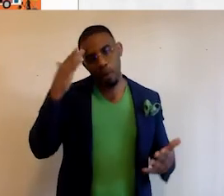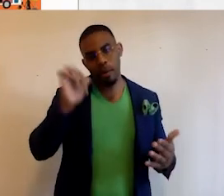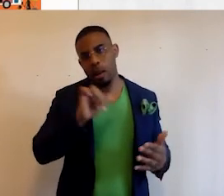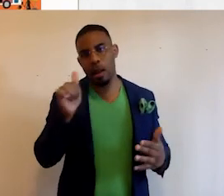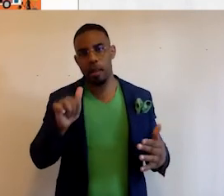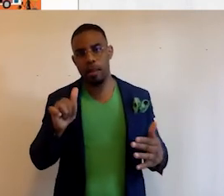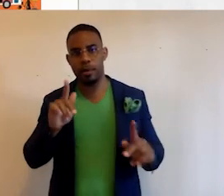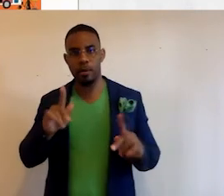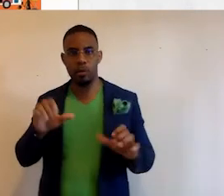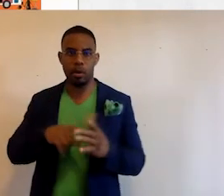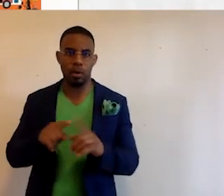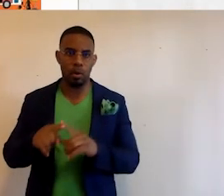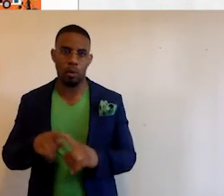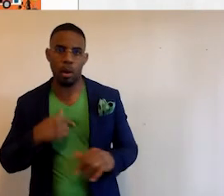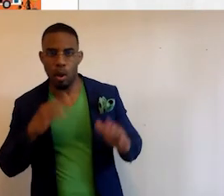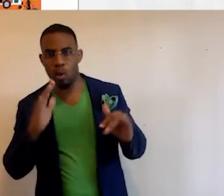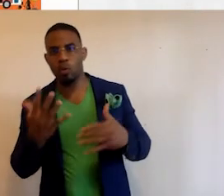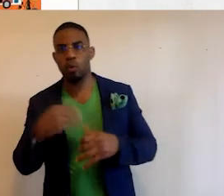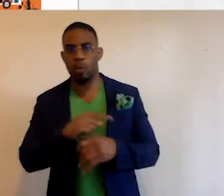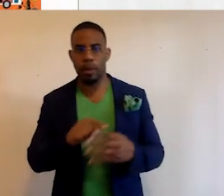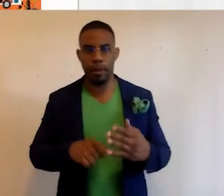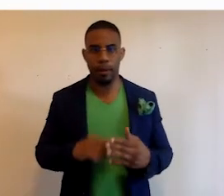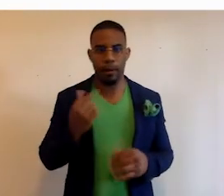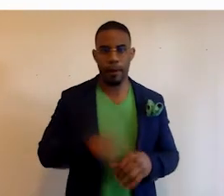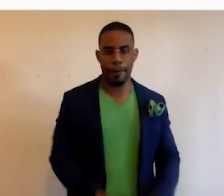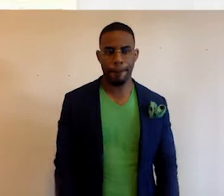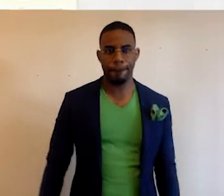there are others that do this as well, and we hope to incorporate them over time.